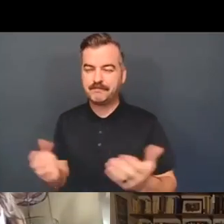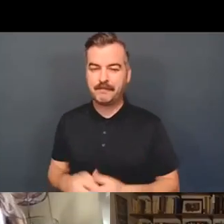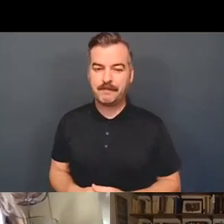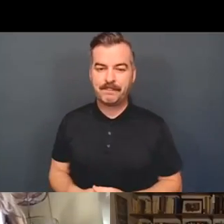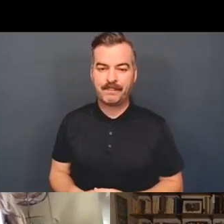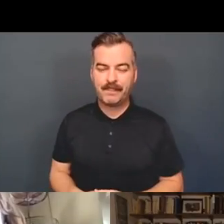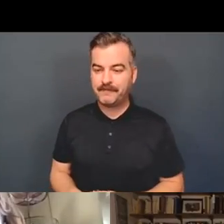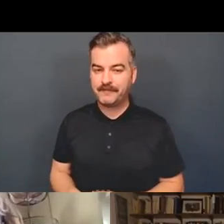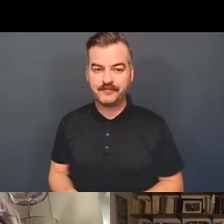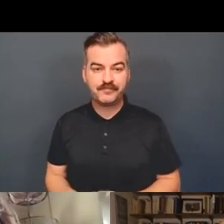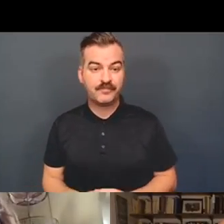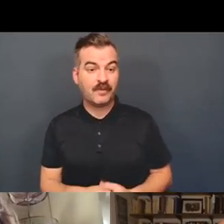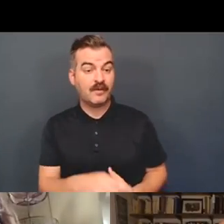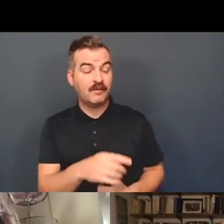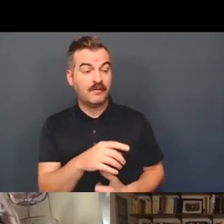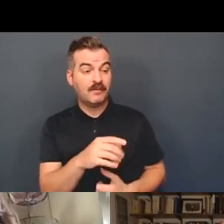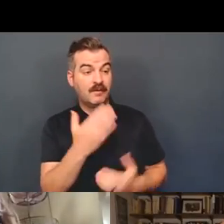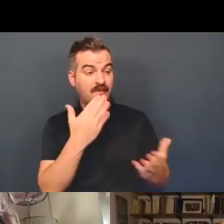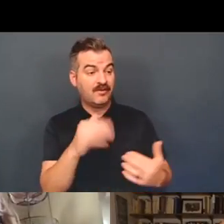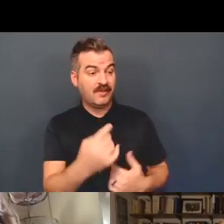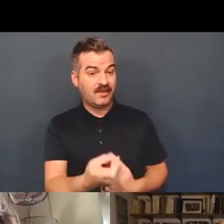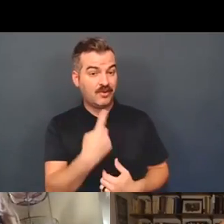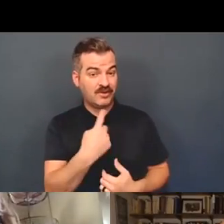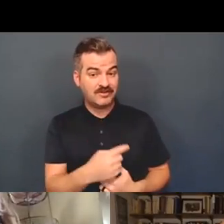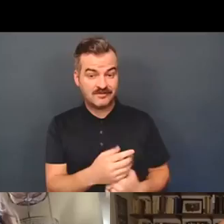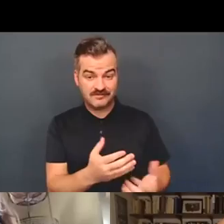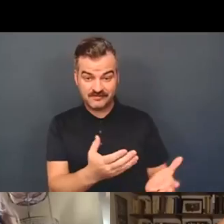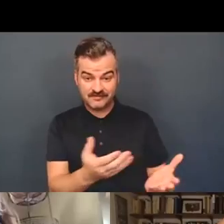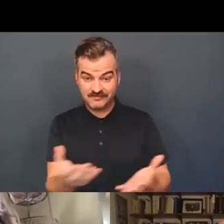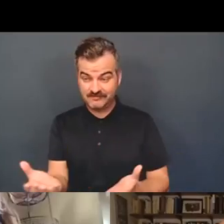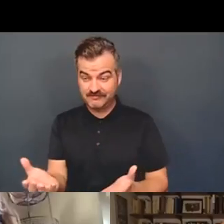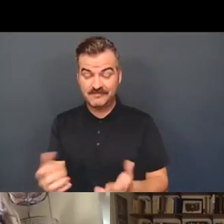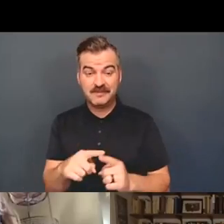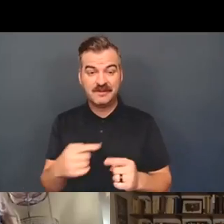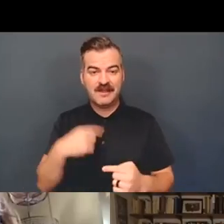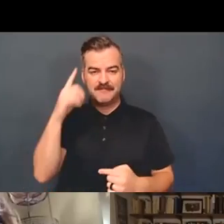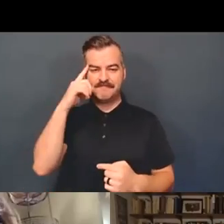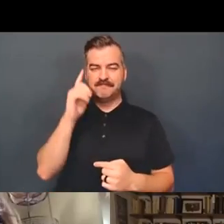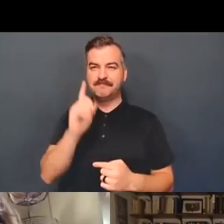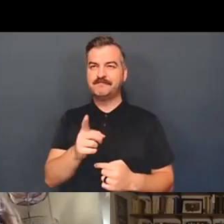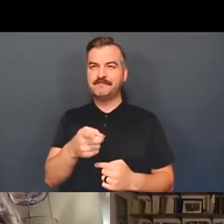Thank you for that question. I'm eager to hear what Mercer says, but what came to mind for me